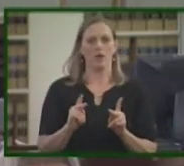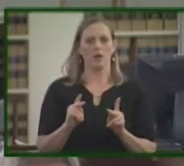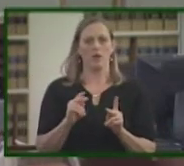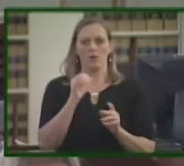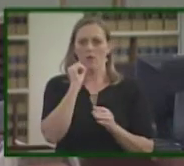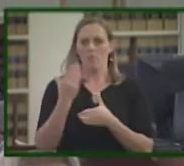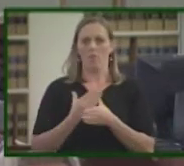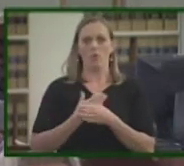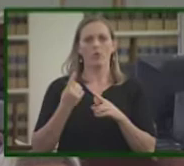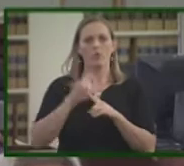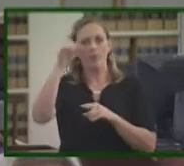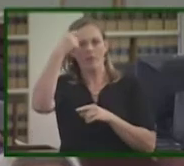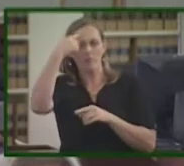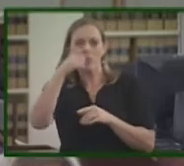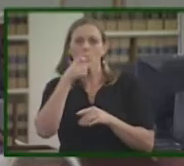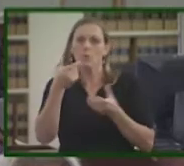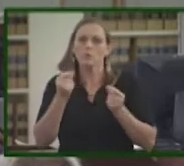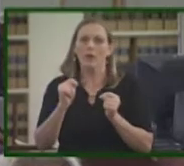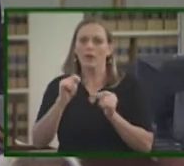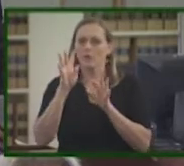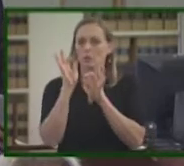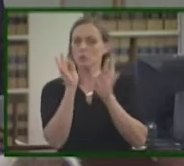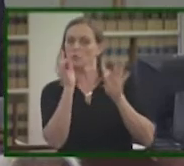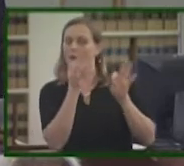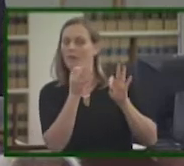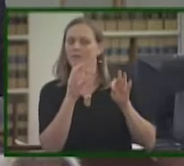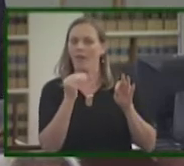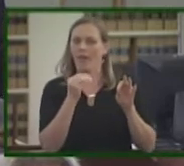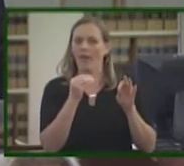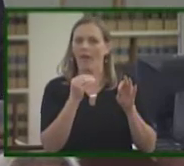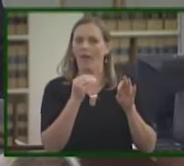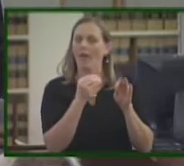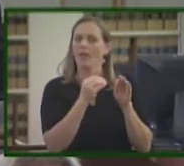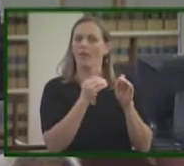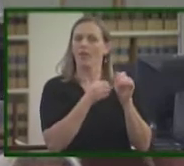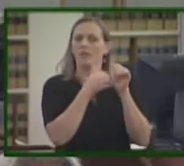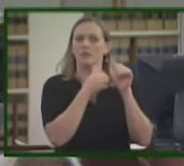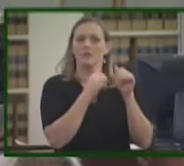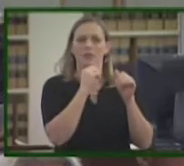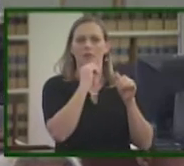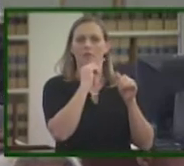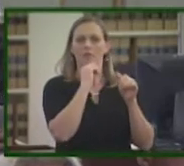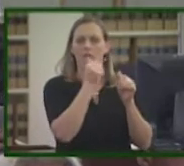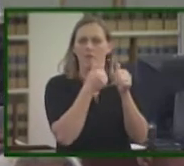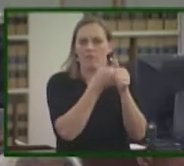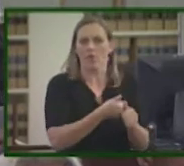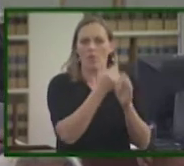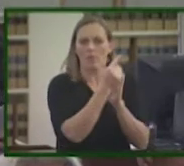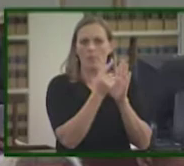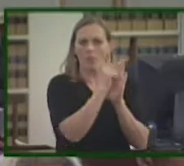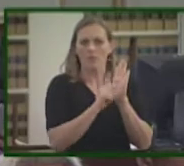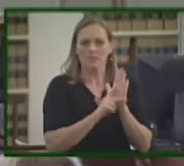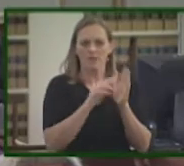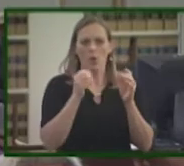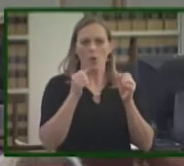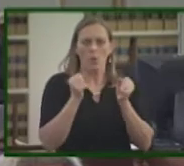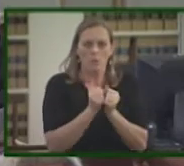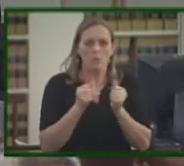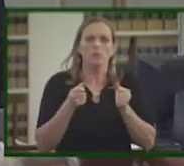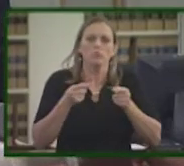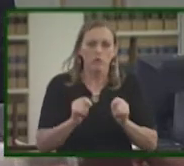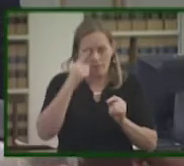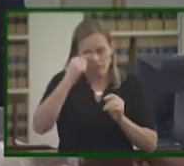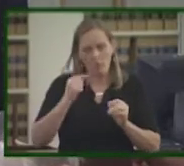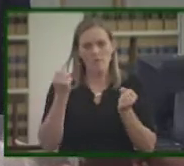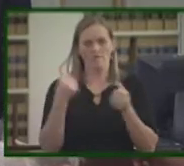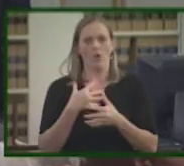Unbothered from governments that sought to distract from failed policies by stoking fear. After reading this resolution,